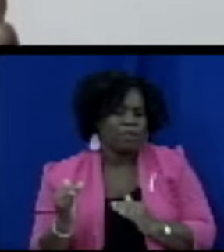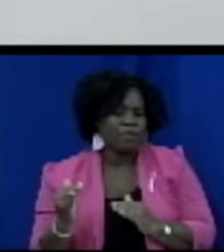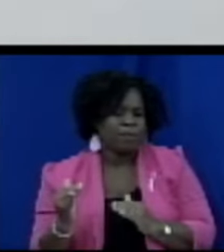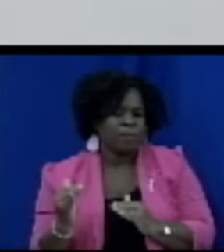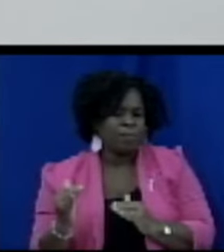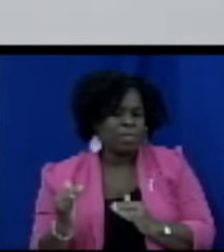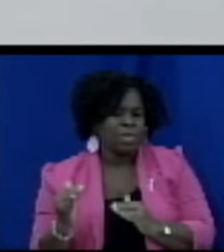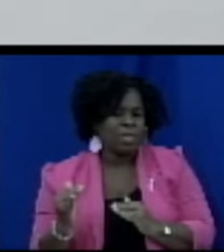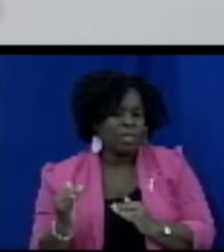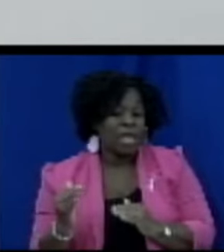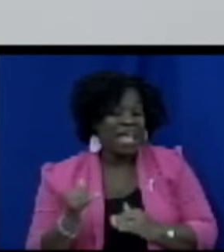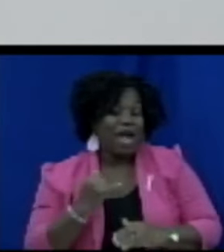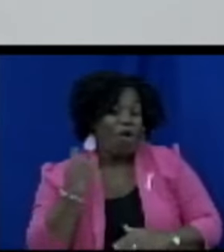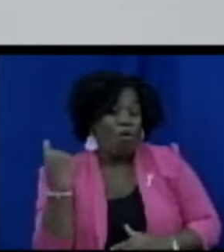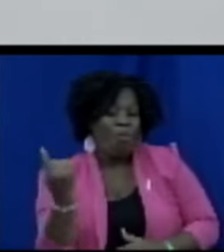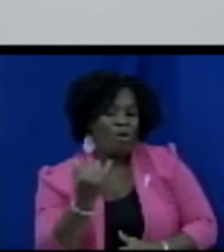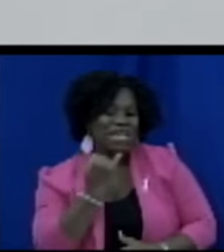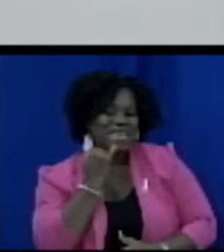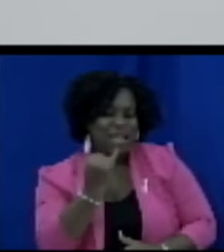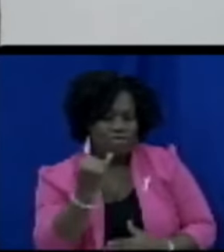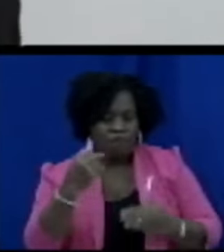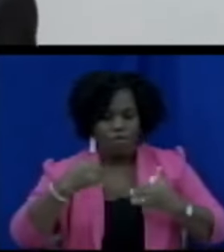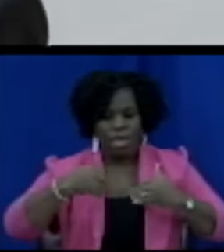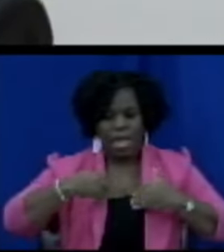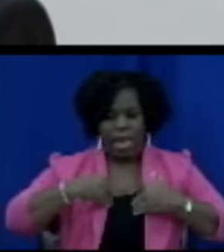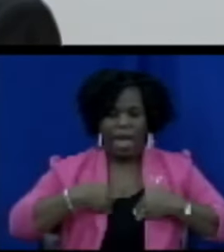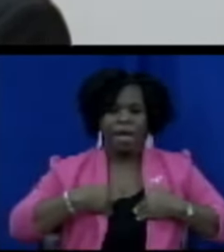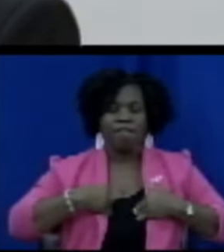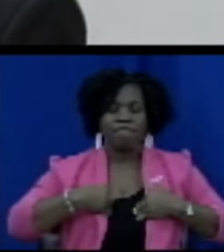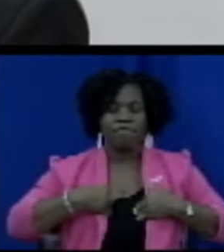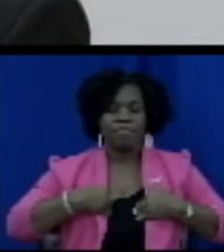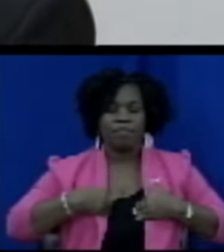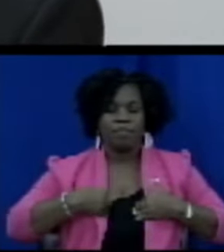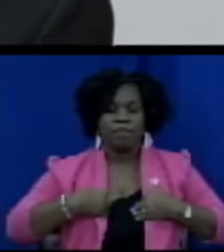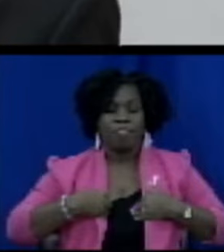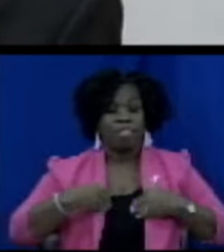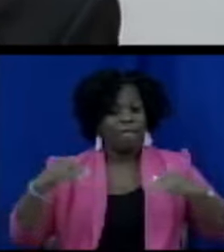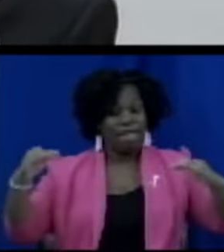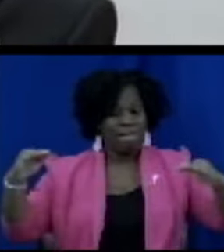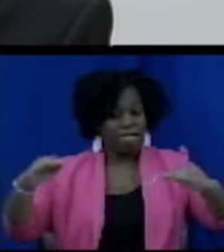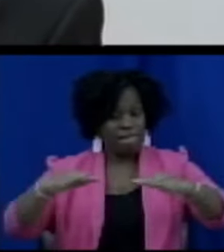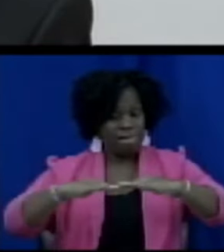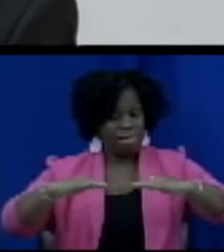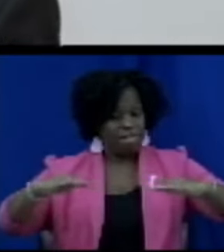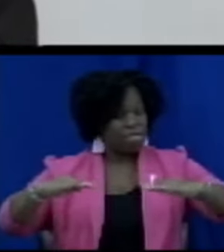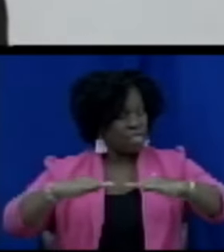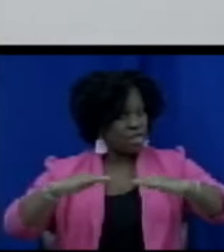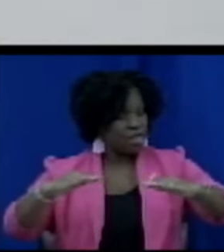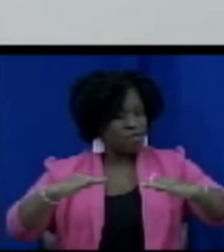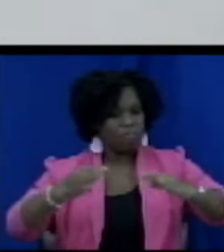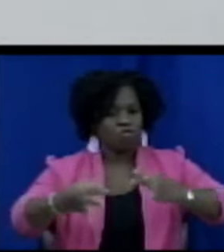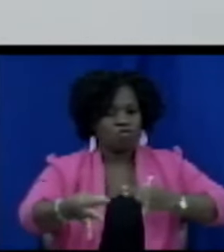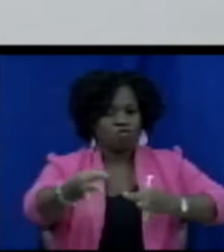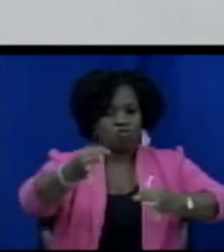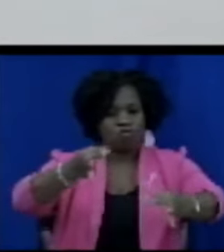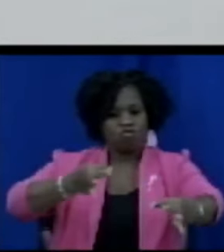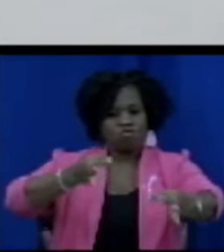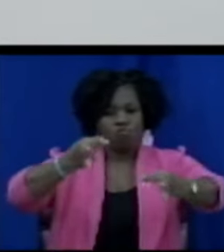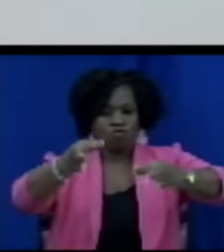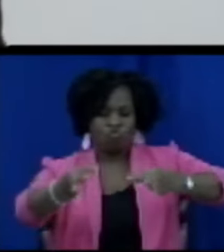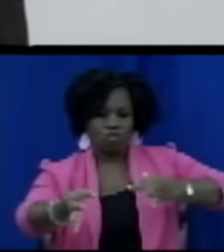trade practices between the consumer and those who are supplying